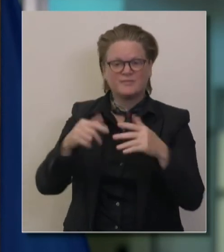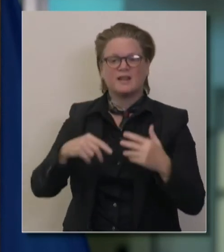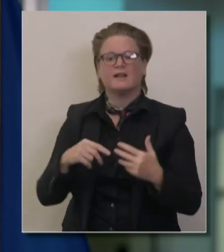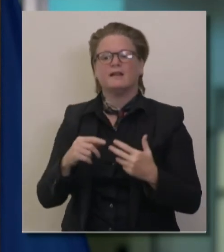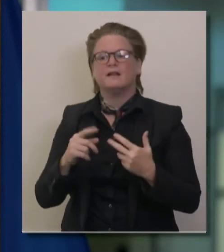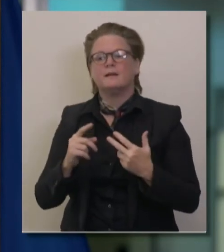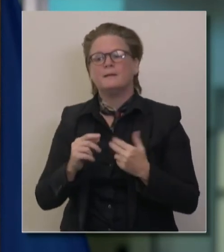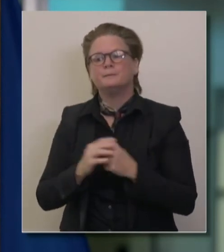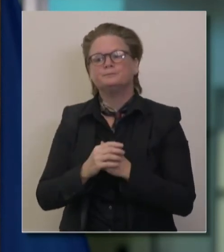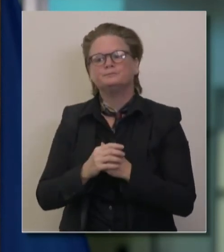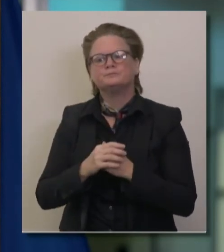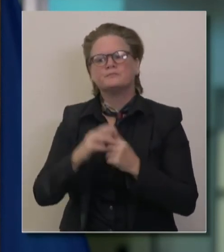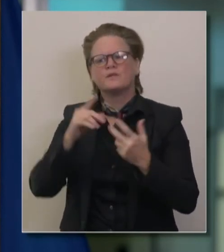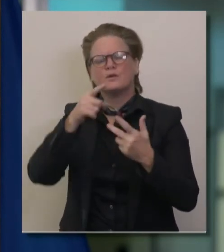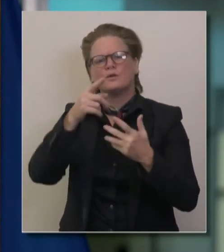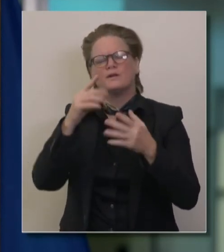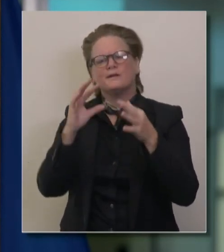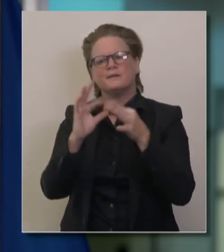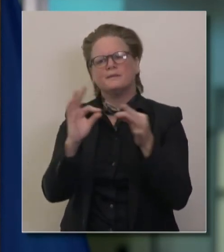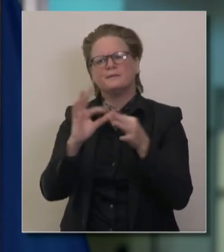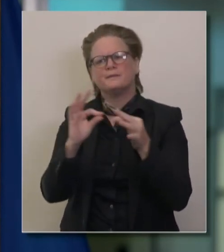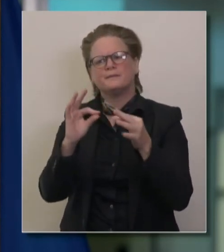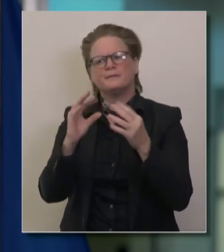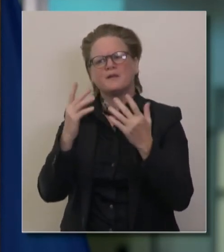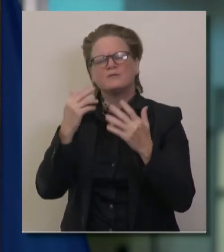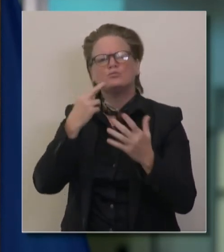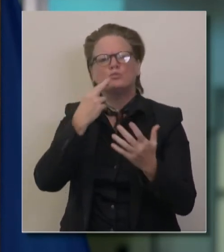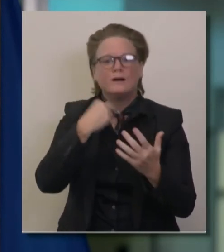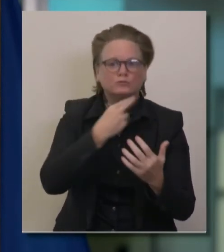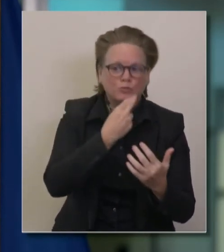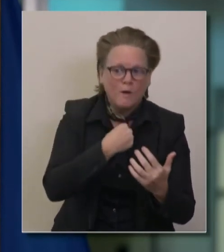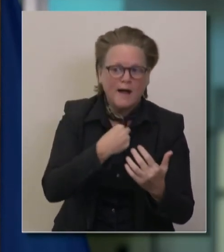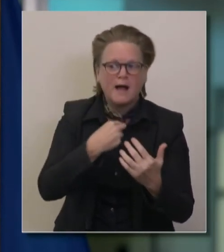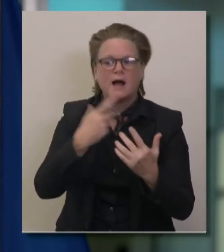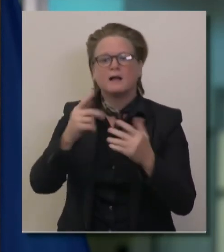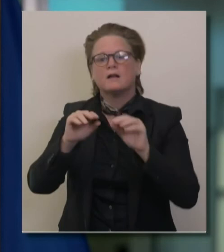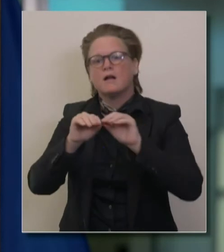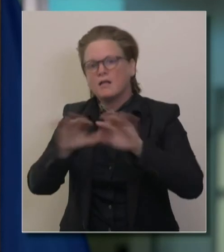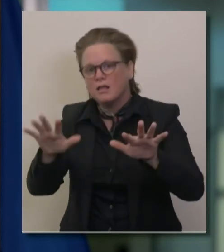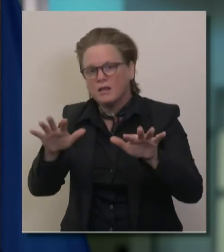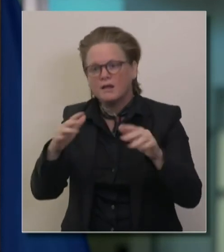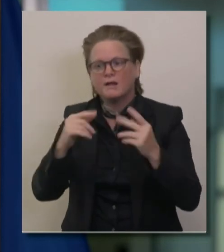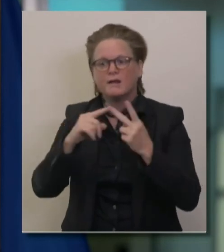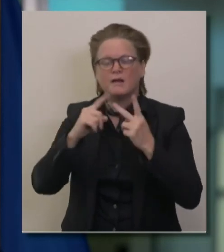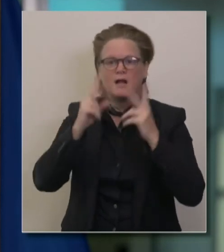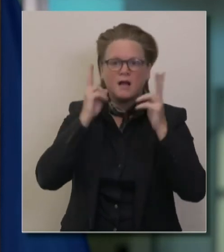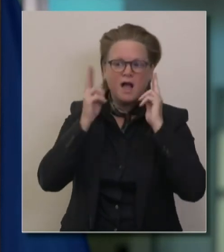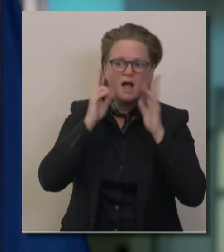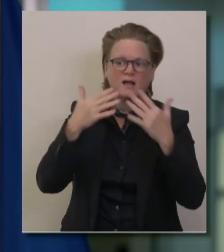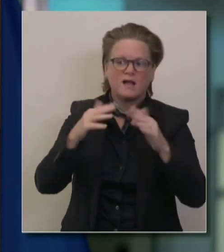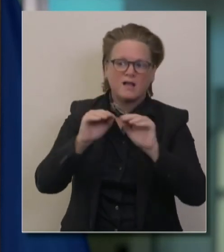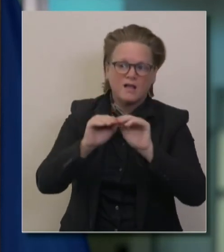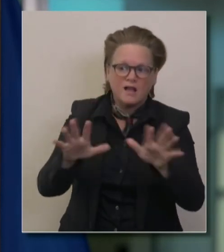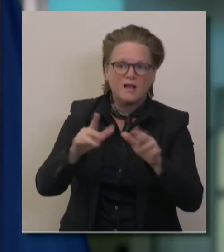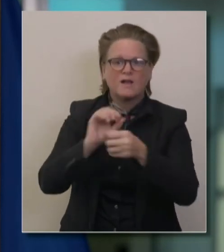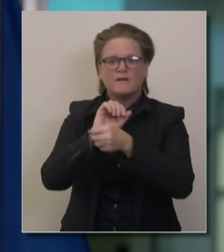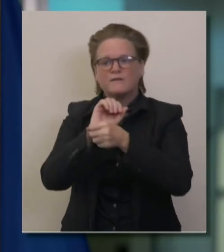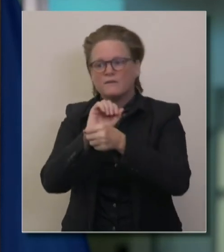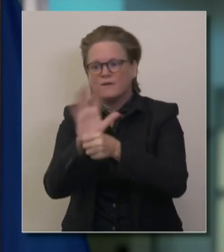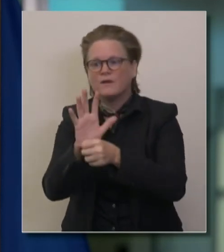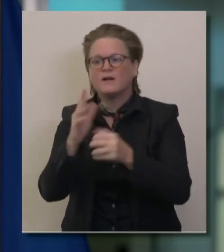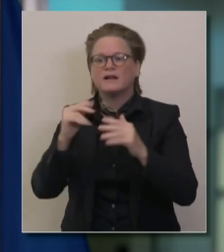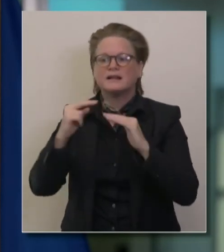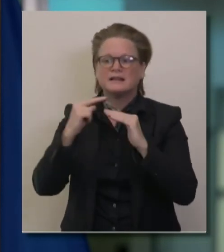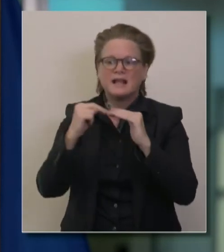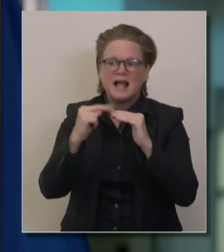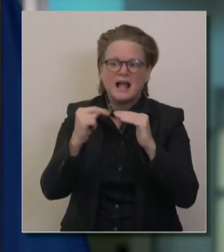outdoor restaurants spreading COVID in a major way, hair salons, nail salons spreading COVID in a major way. And I'm wondering what